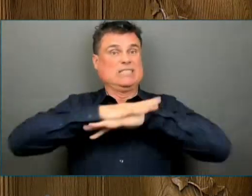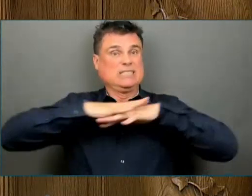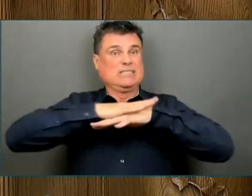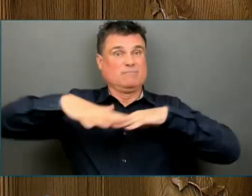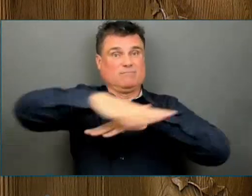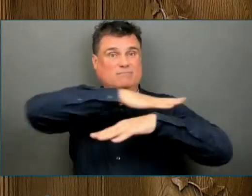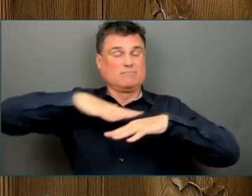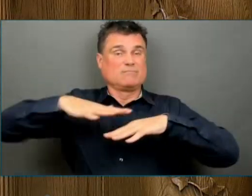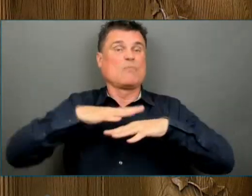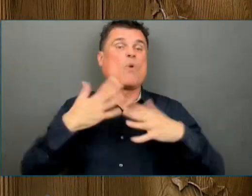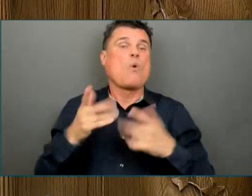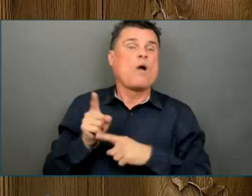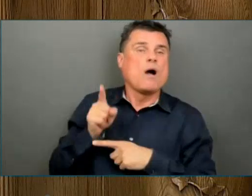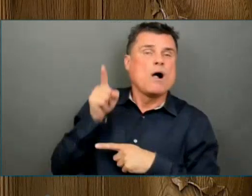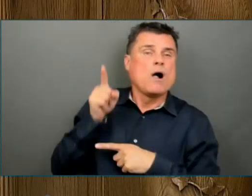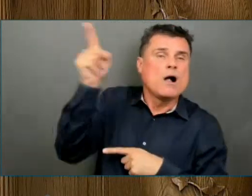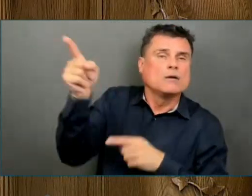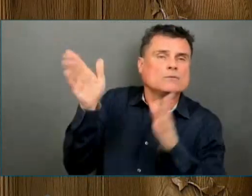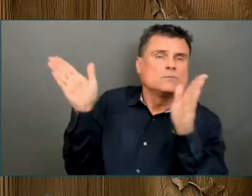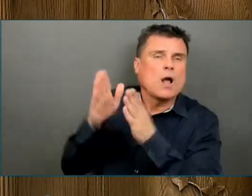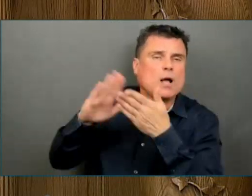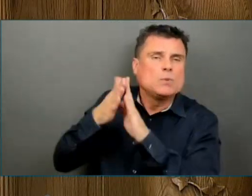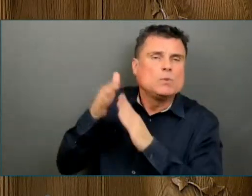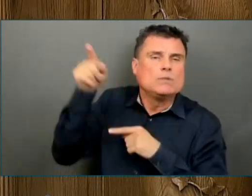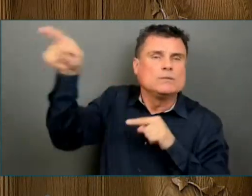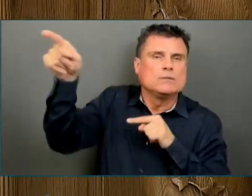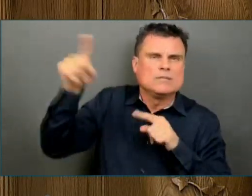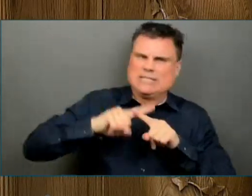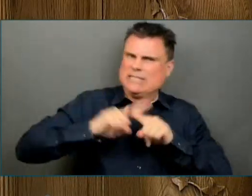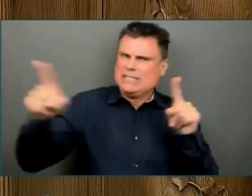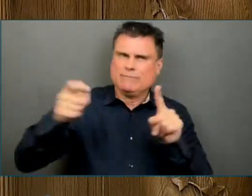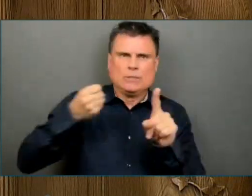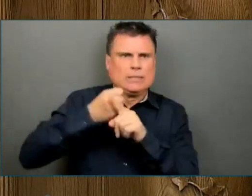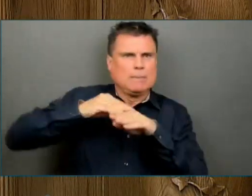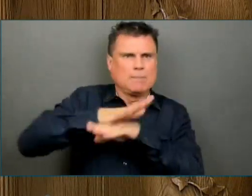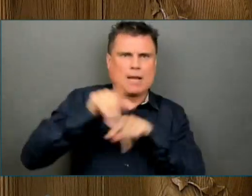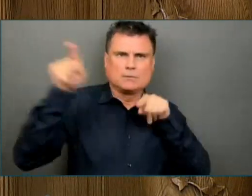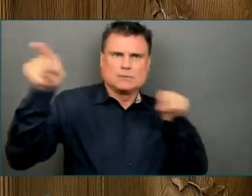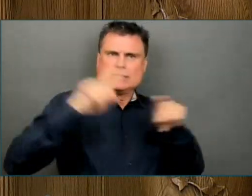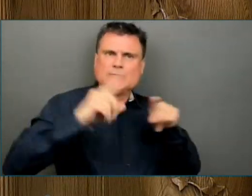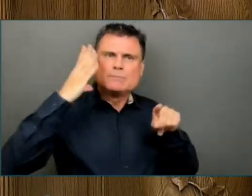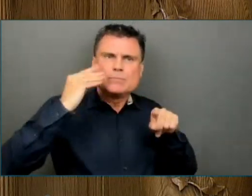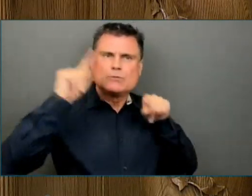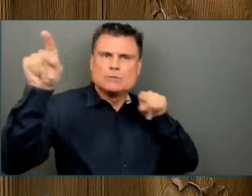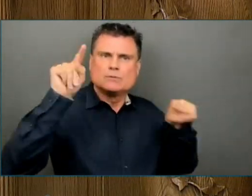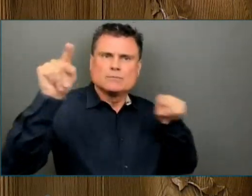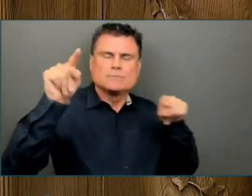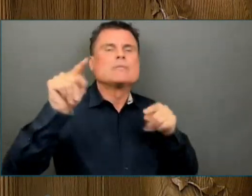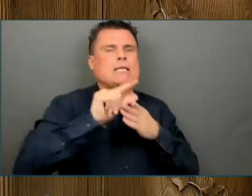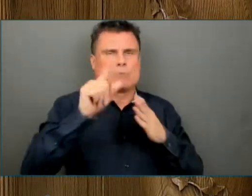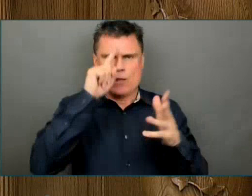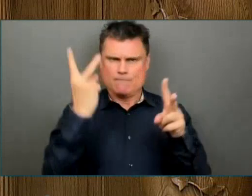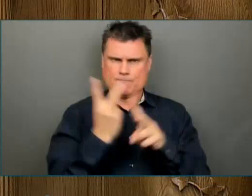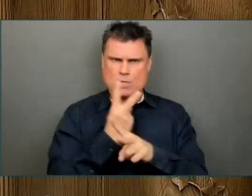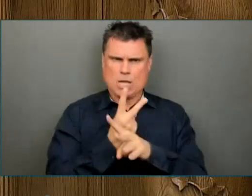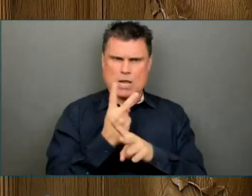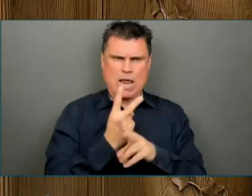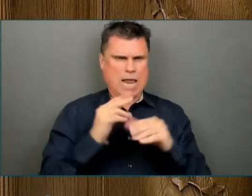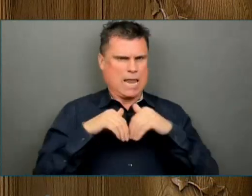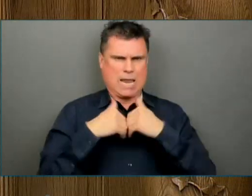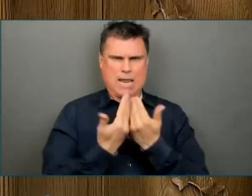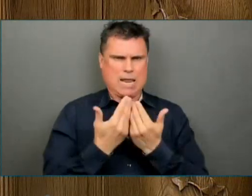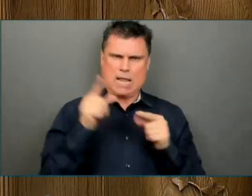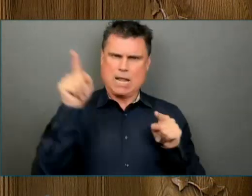your government acted fast to meet the growing demands and connect more people and businesses in more communities. Now,